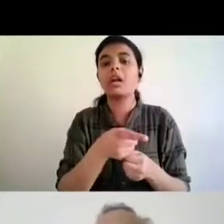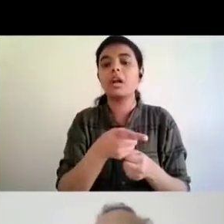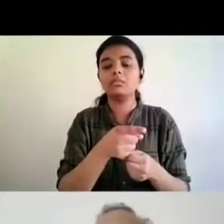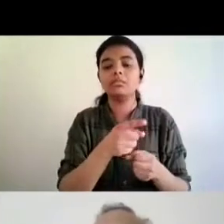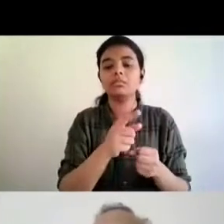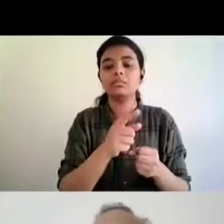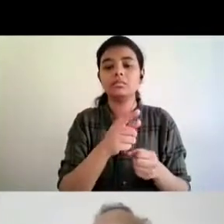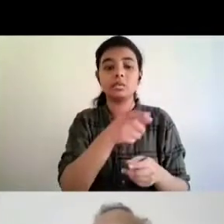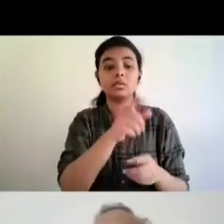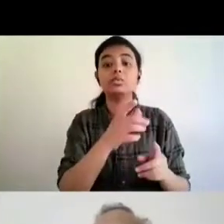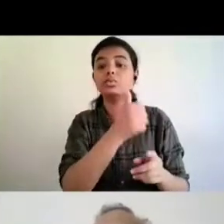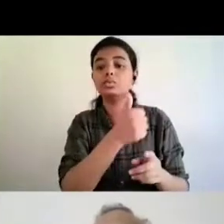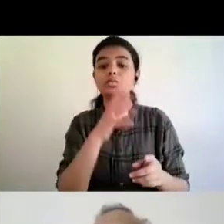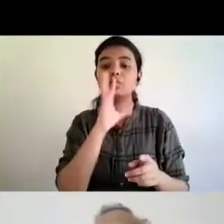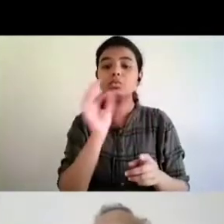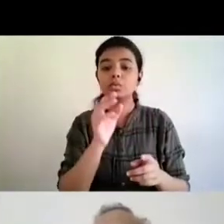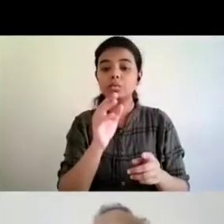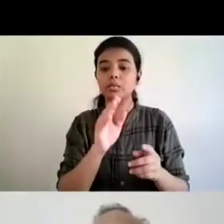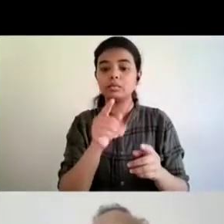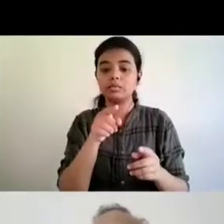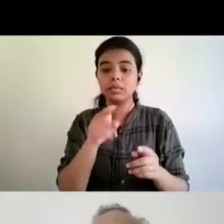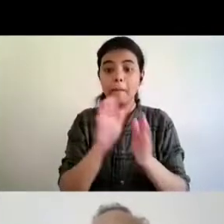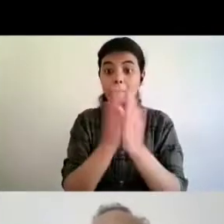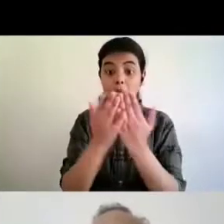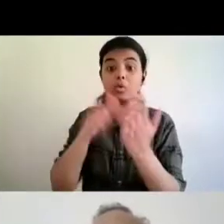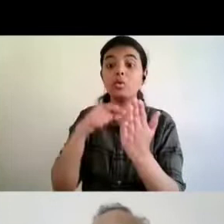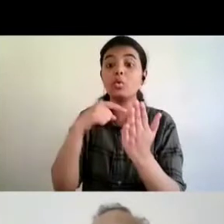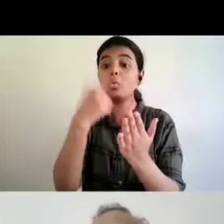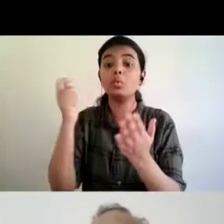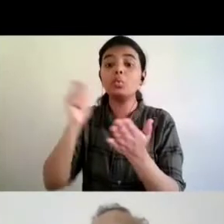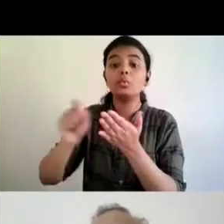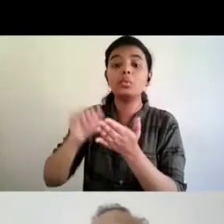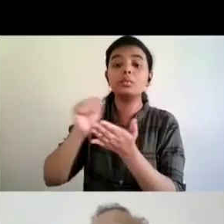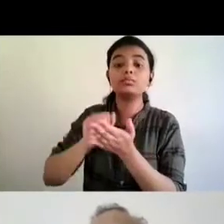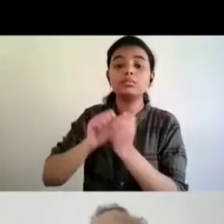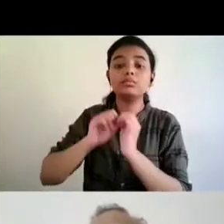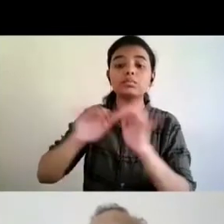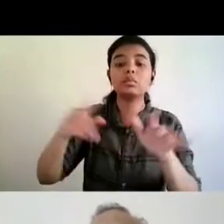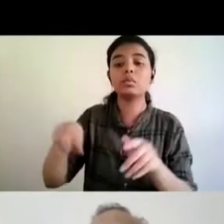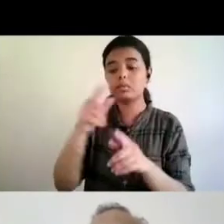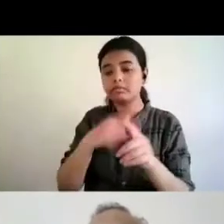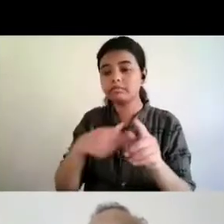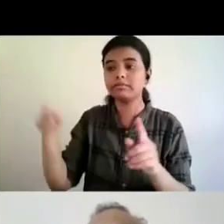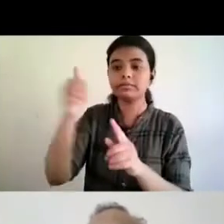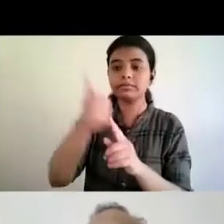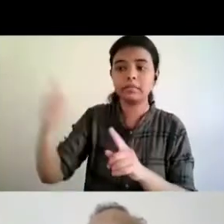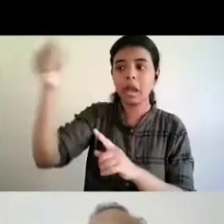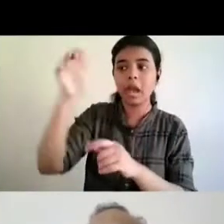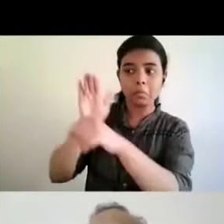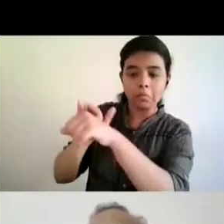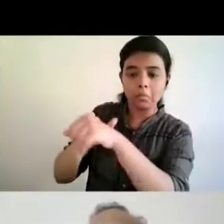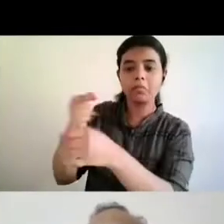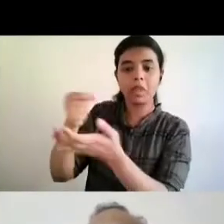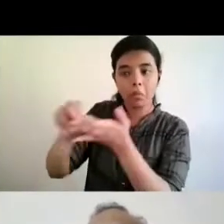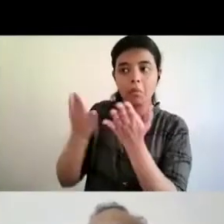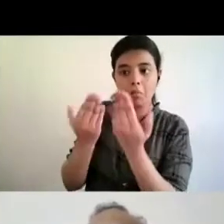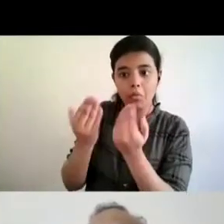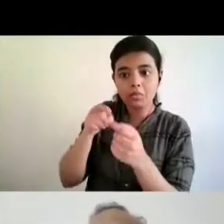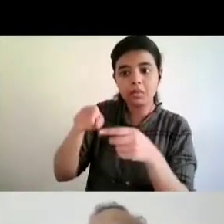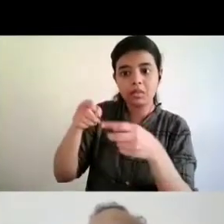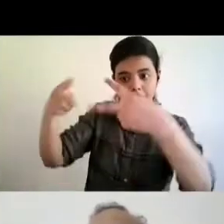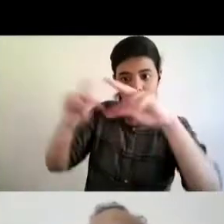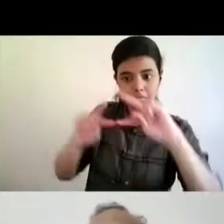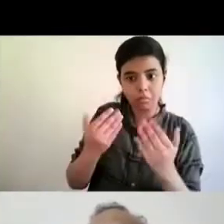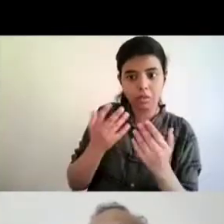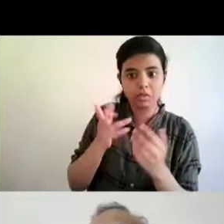go to the right owner the copyright owner of that publication and seek permission to be able to convert that